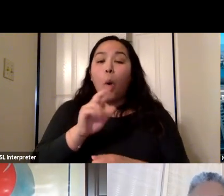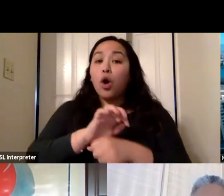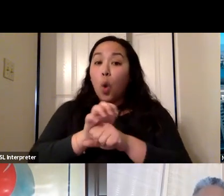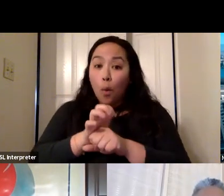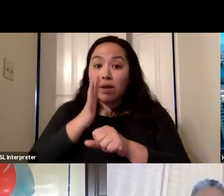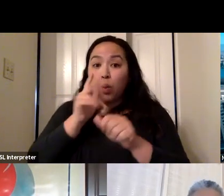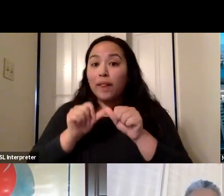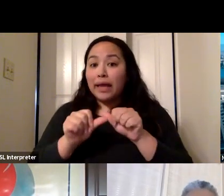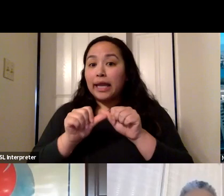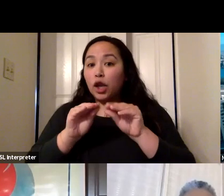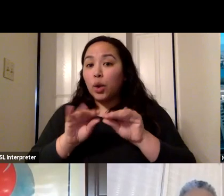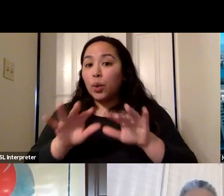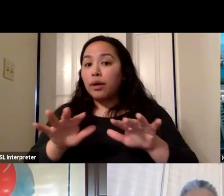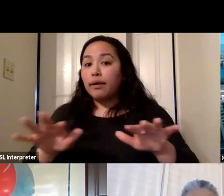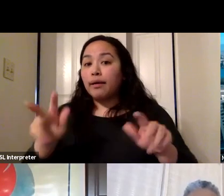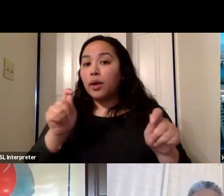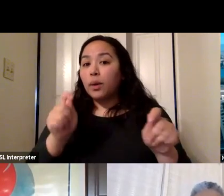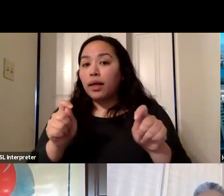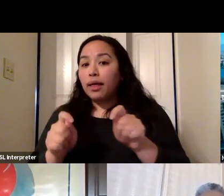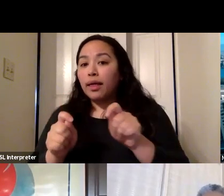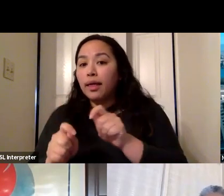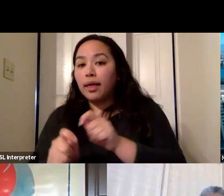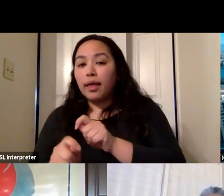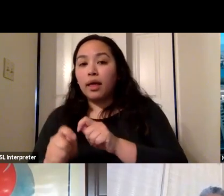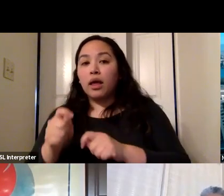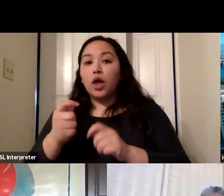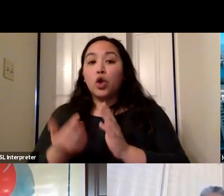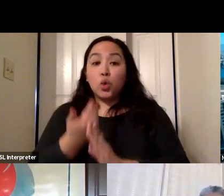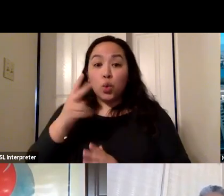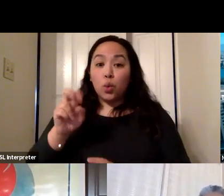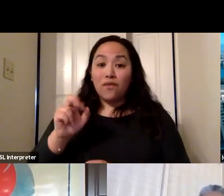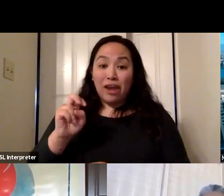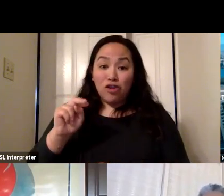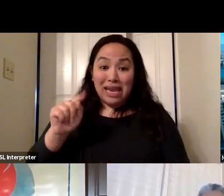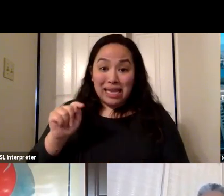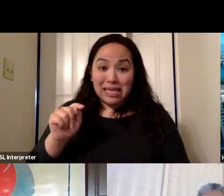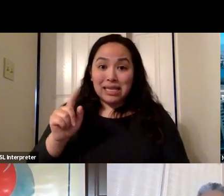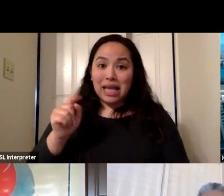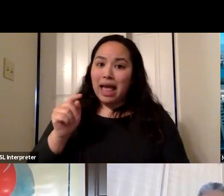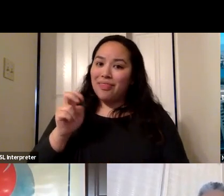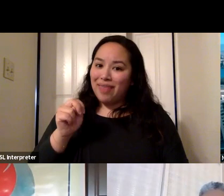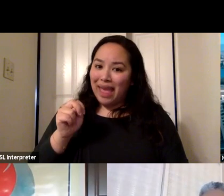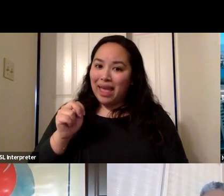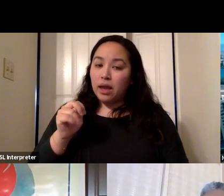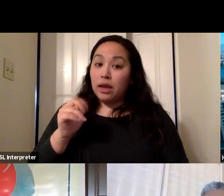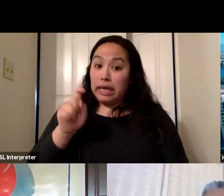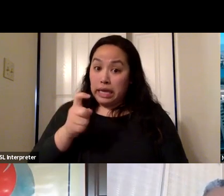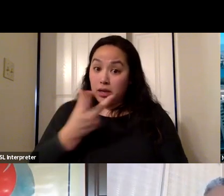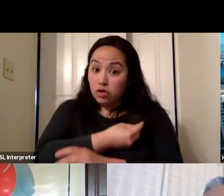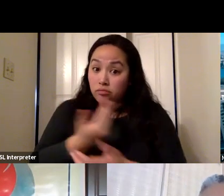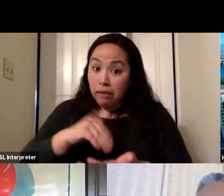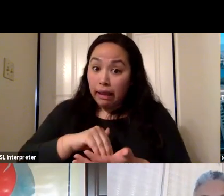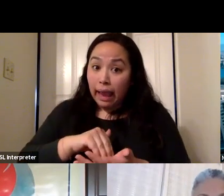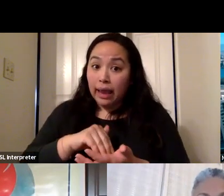around and mutating to where we have new variants? And now we need another. It's really not really a booster in that case, I think. But but that might be